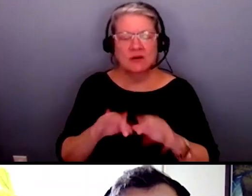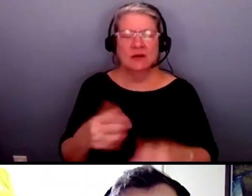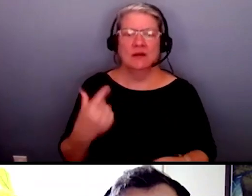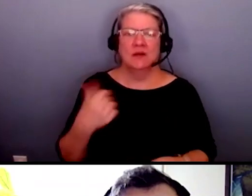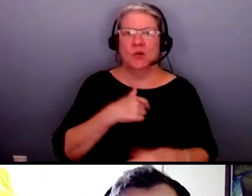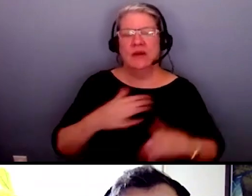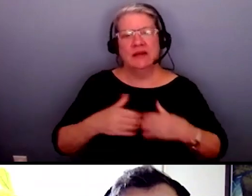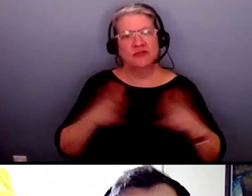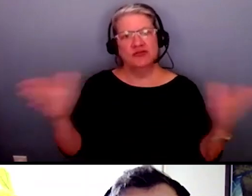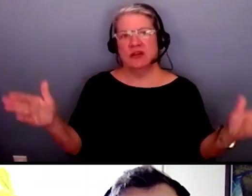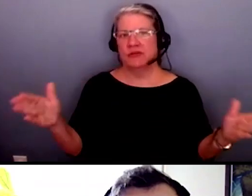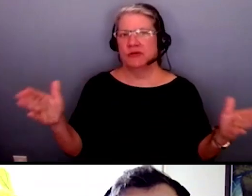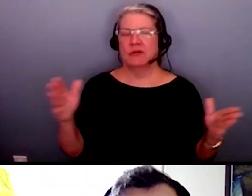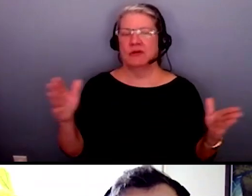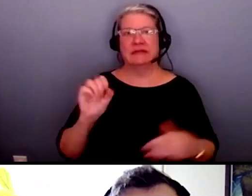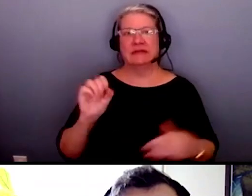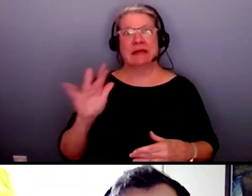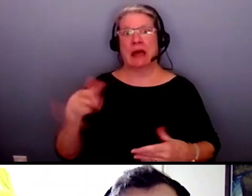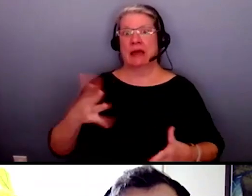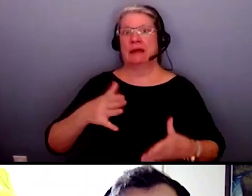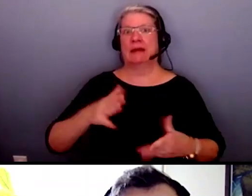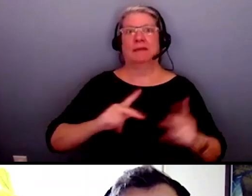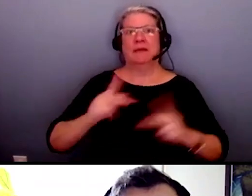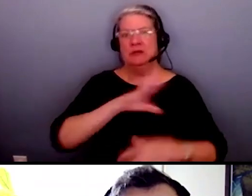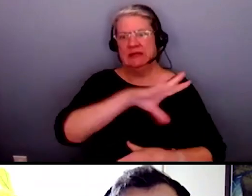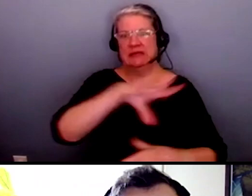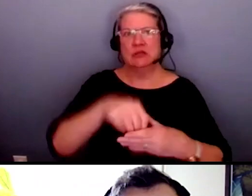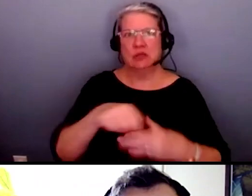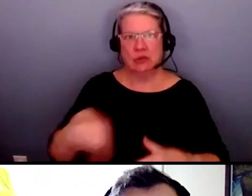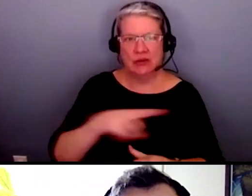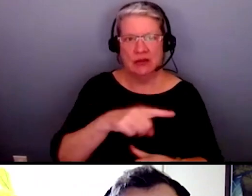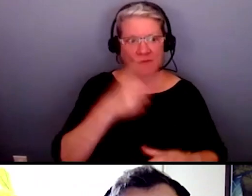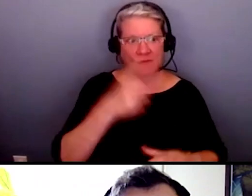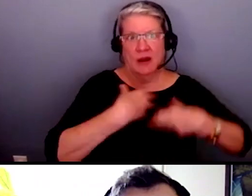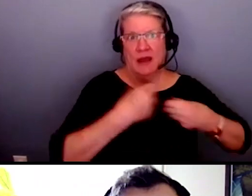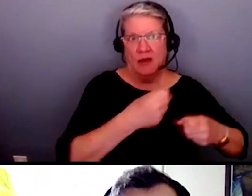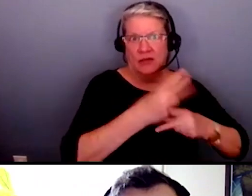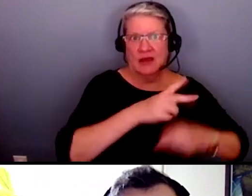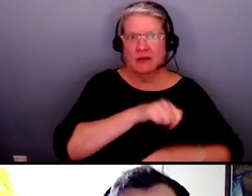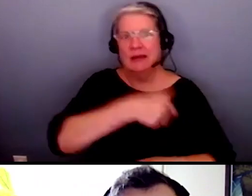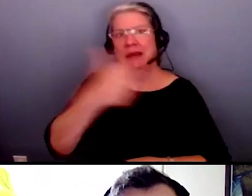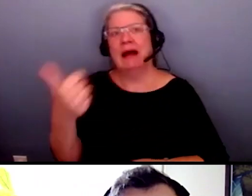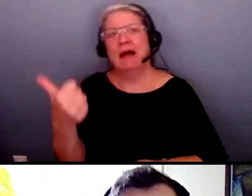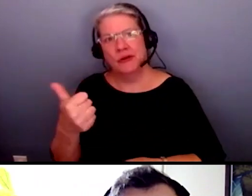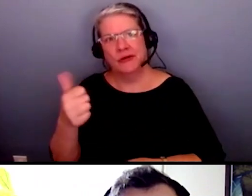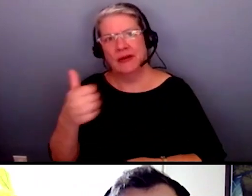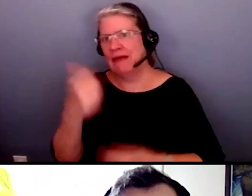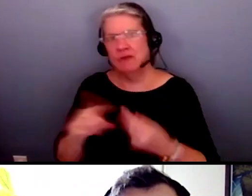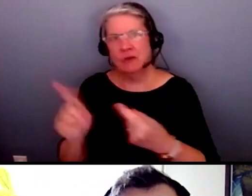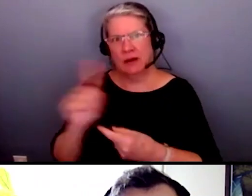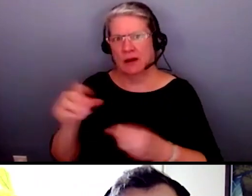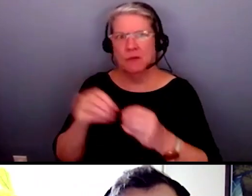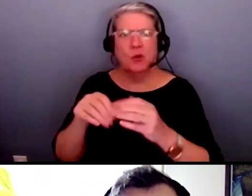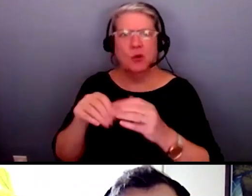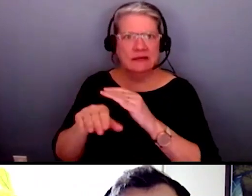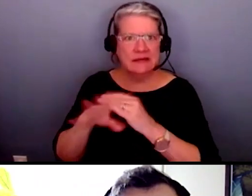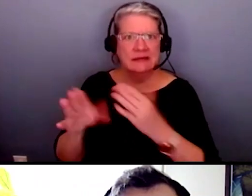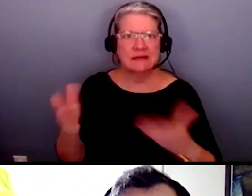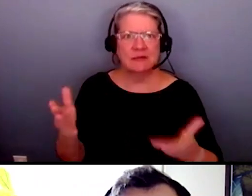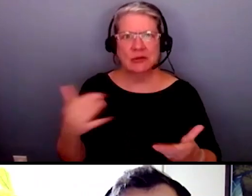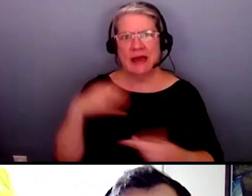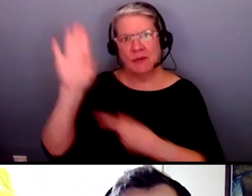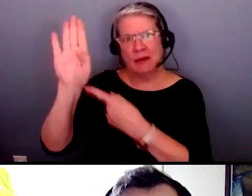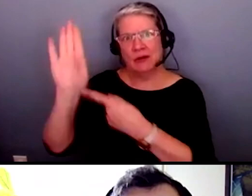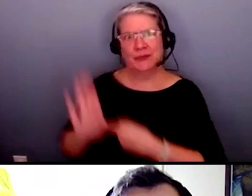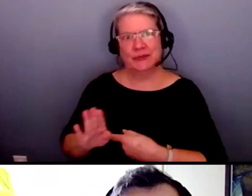those voices more um so we could make our services not just in healthcare but everywhere more accessible i'll take down my hand